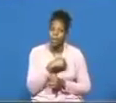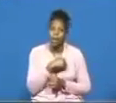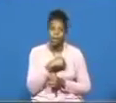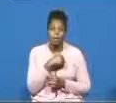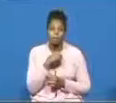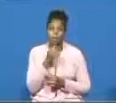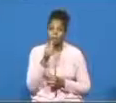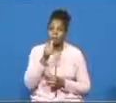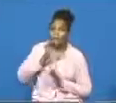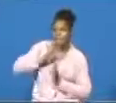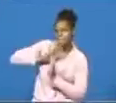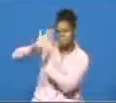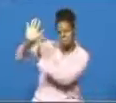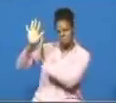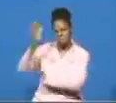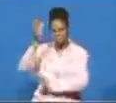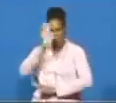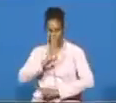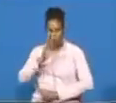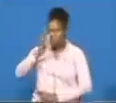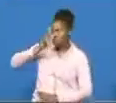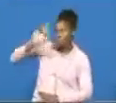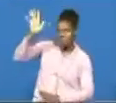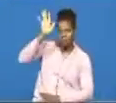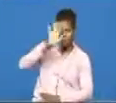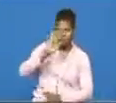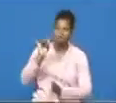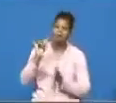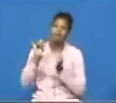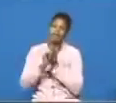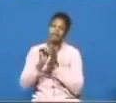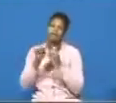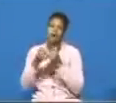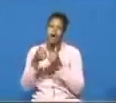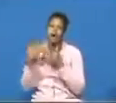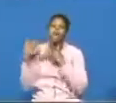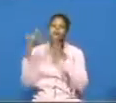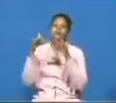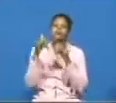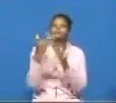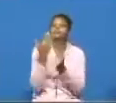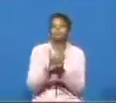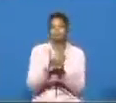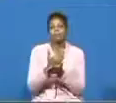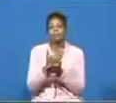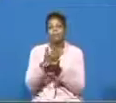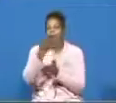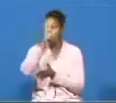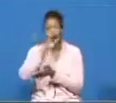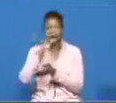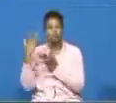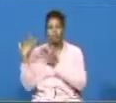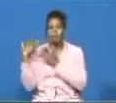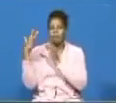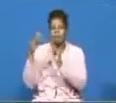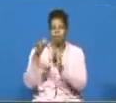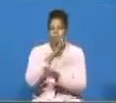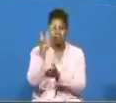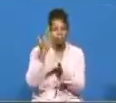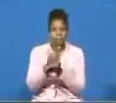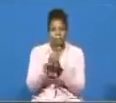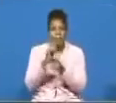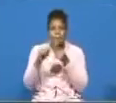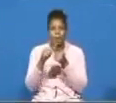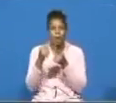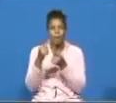god's mercy that is how his mercy runs out not that god's mercy change but when he extends his